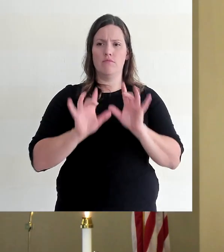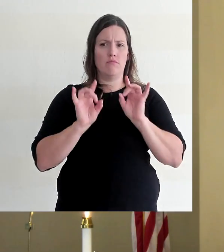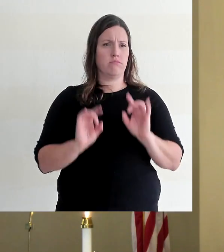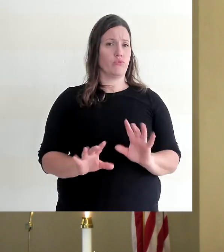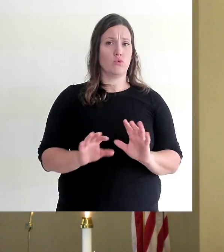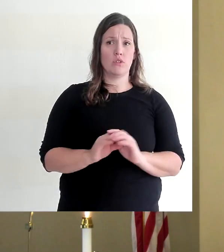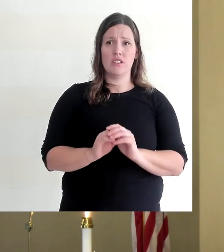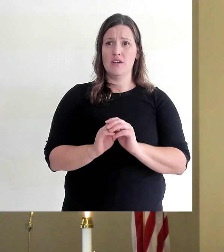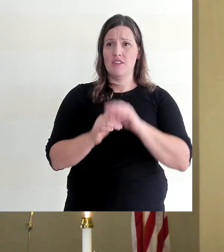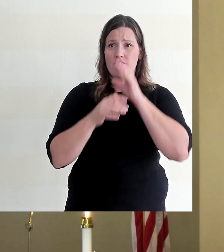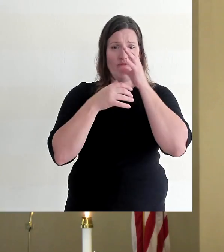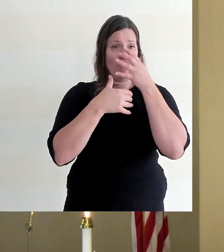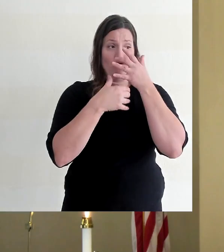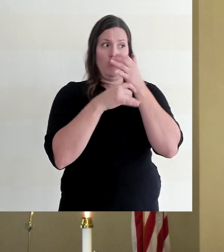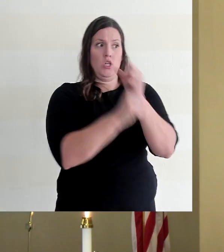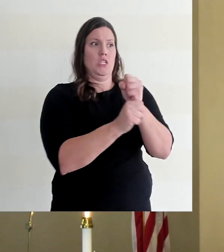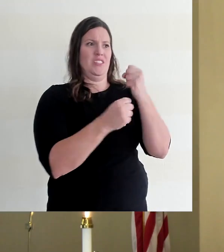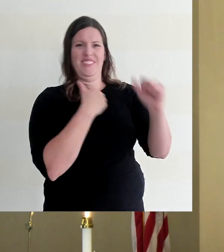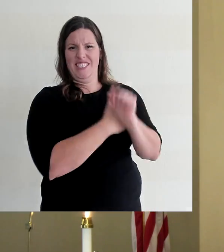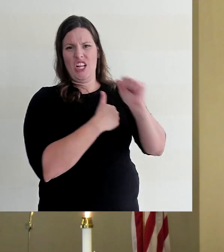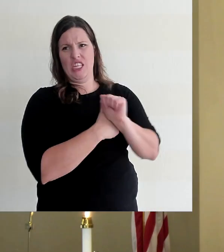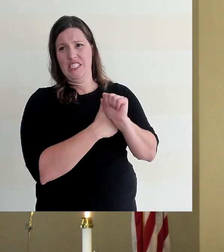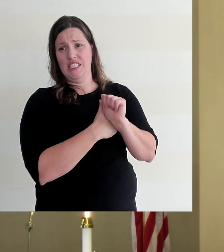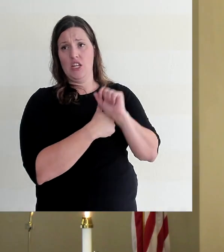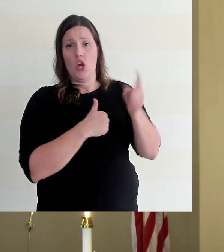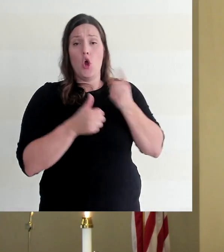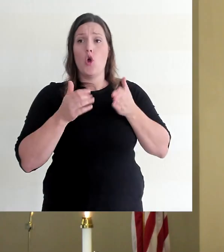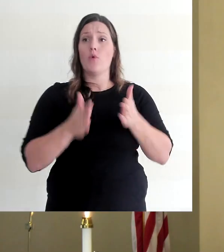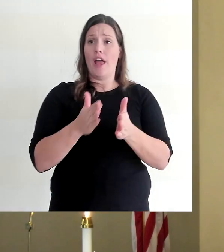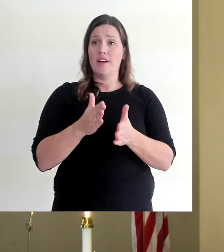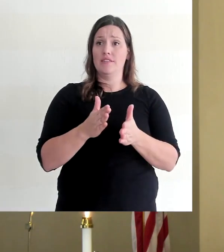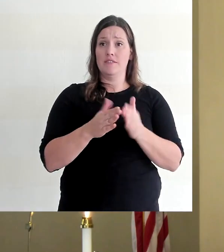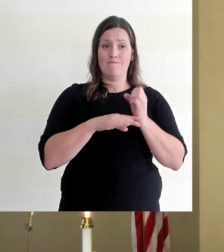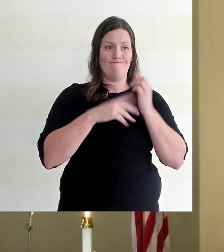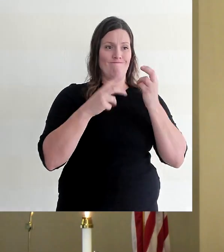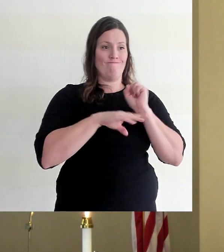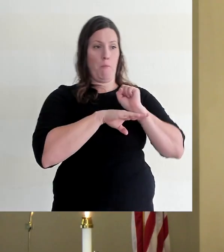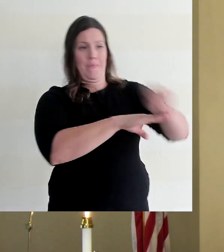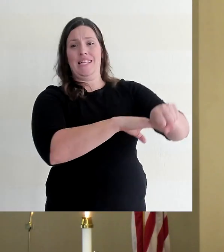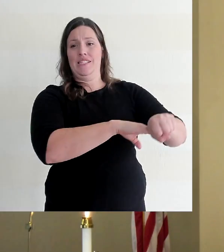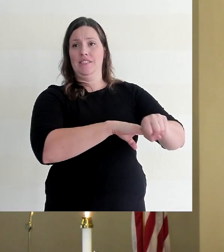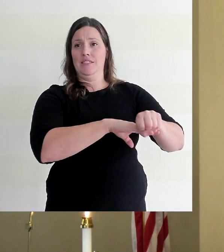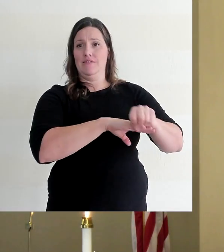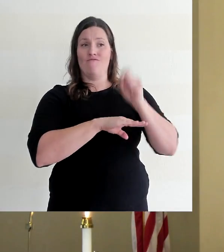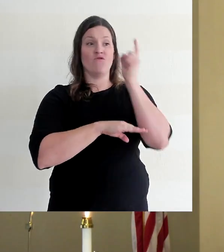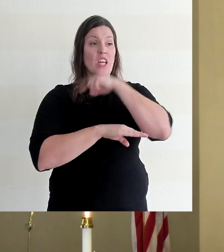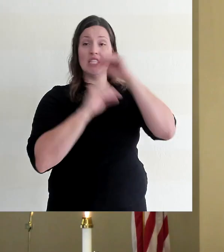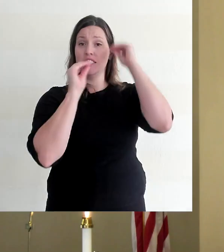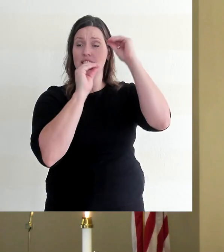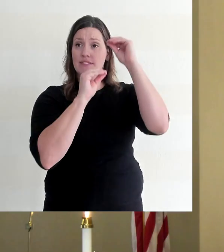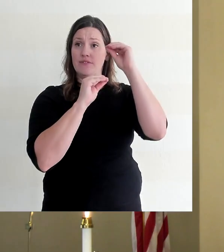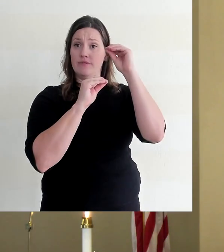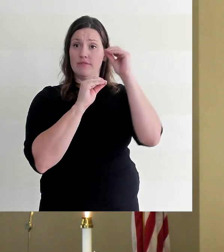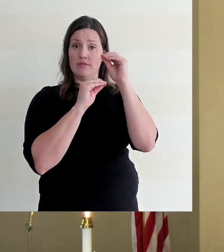And the only way to combat false teaching and false doctrine is to be biblically literate